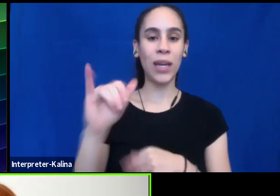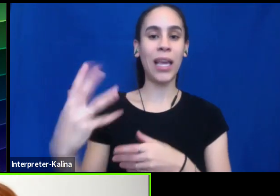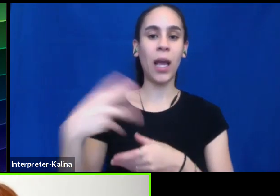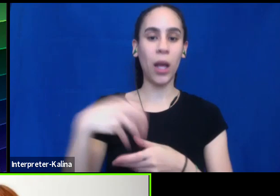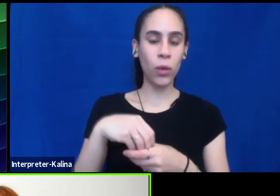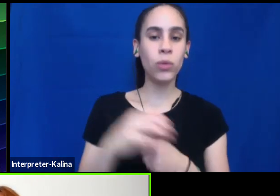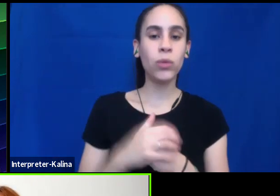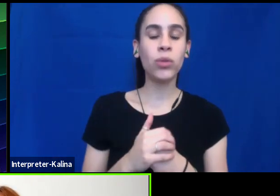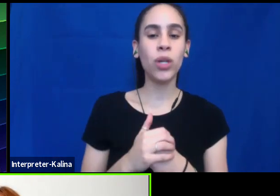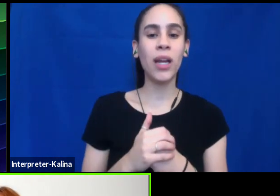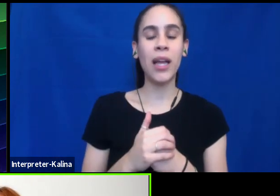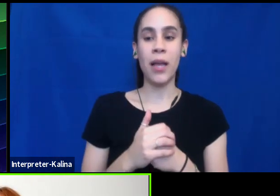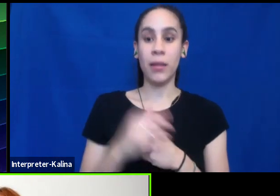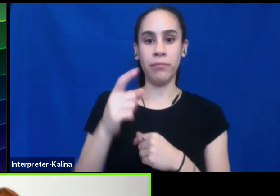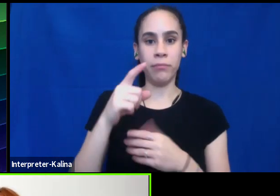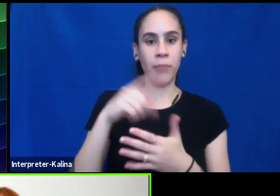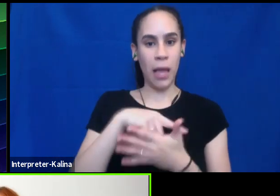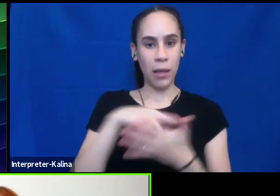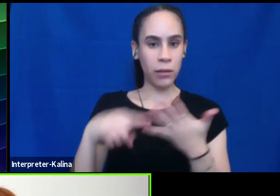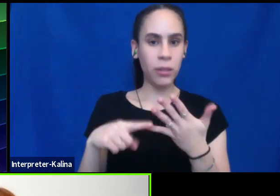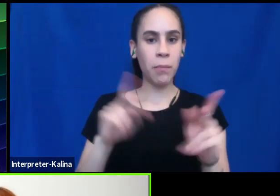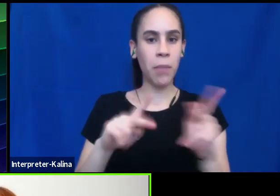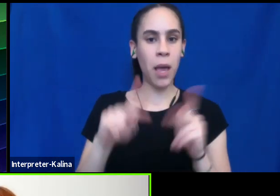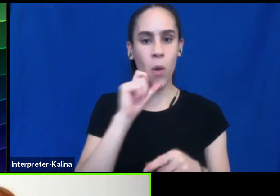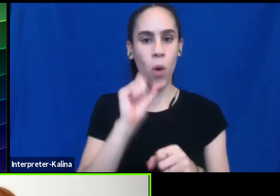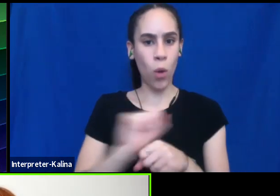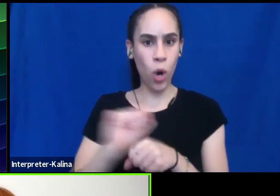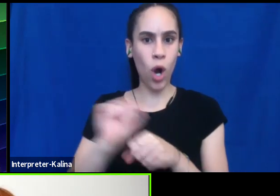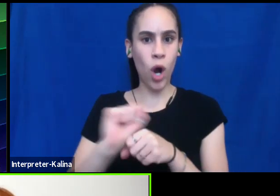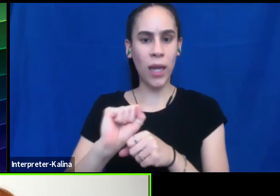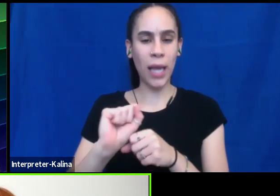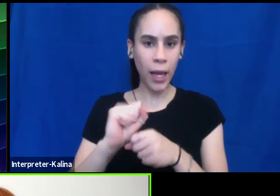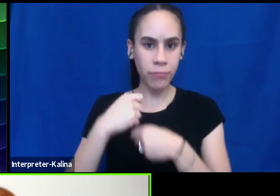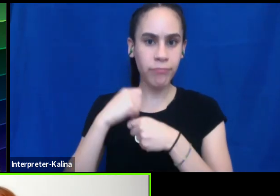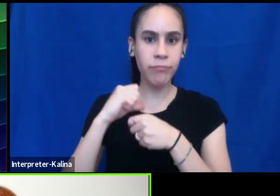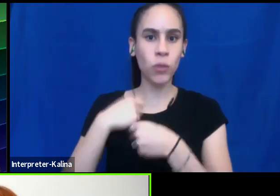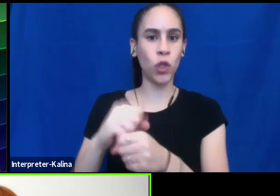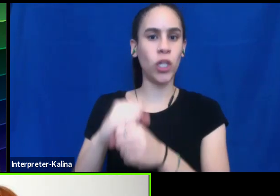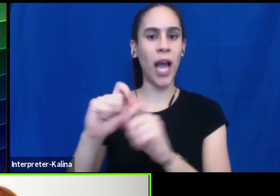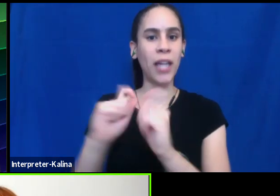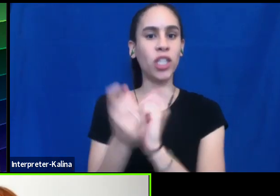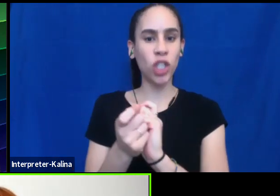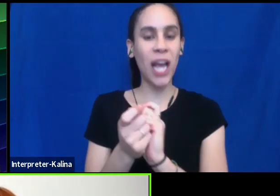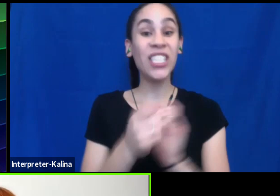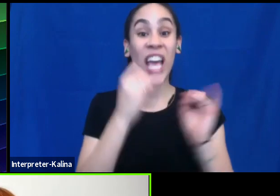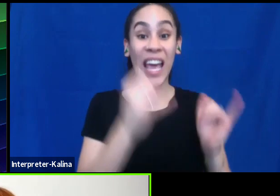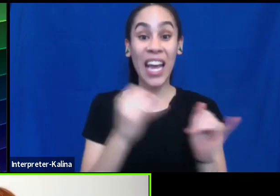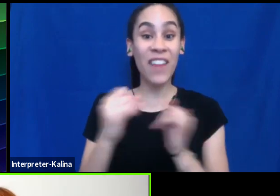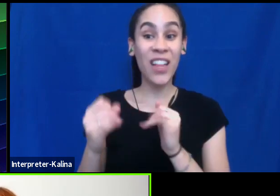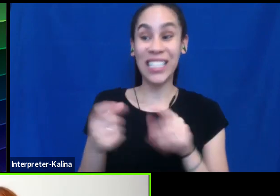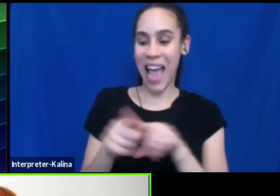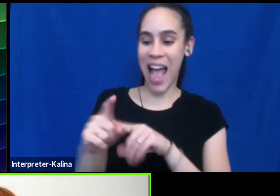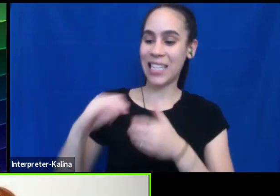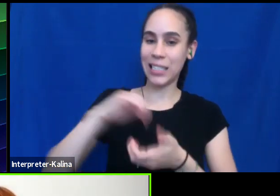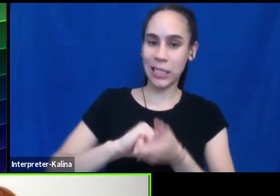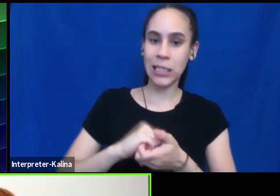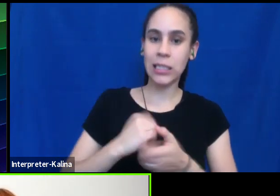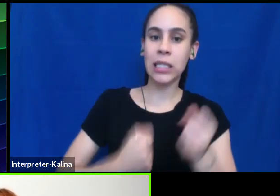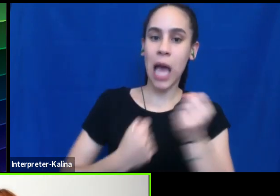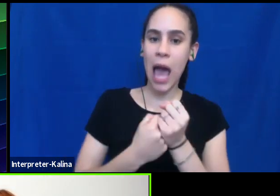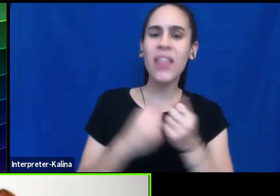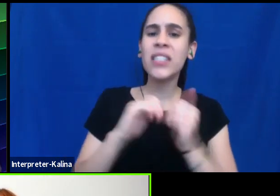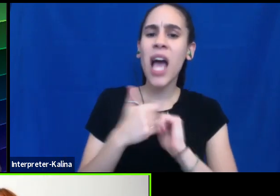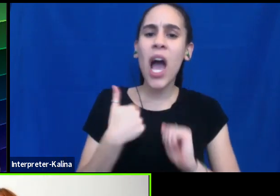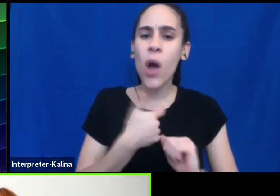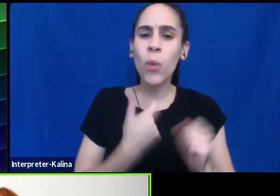workplaces. Um, in addition to these individual, the individual things we can do as allies, how can we advocate for the systemic change?